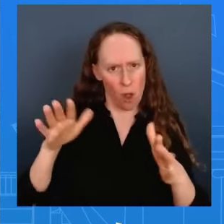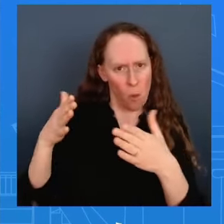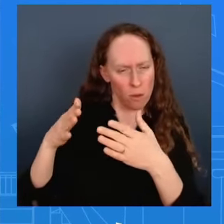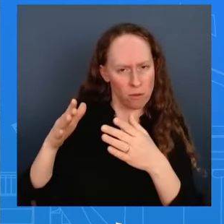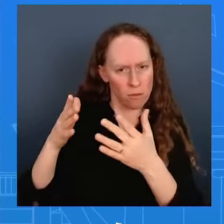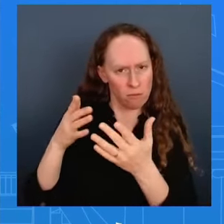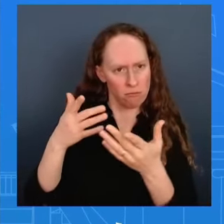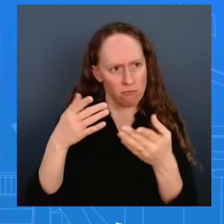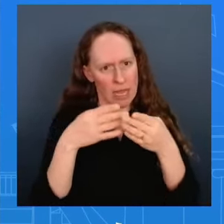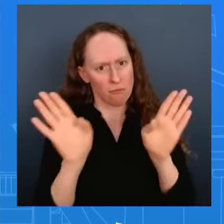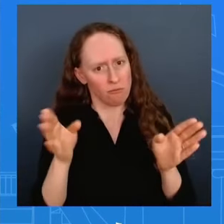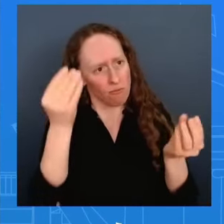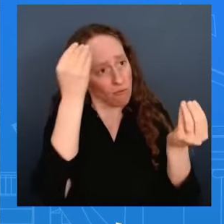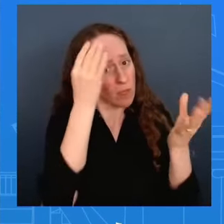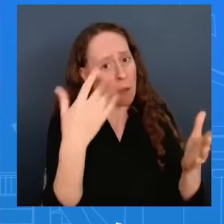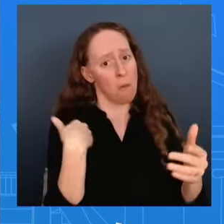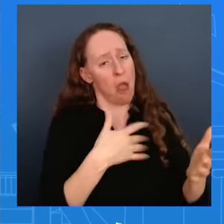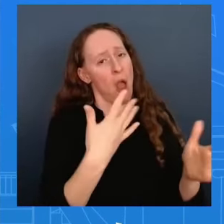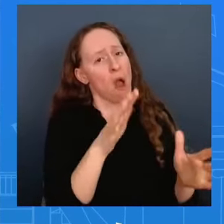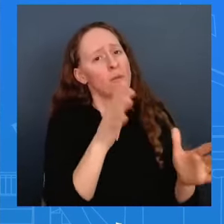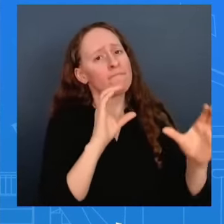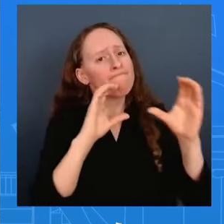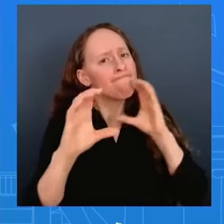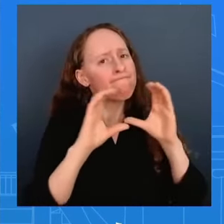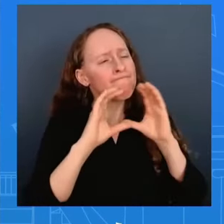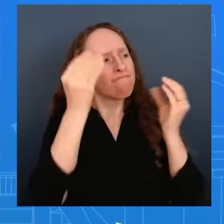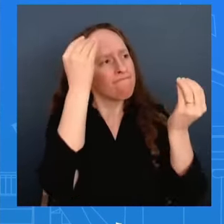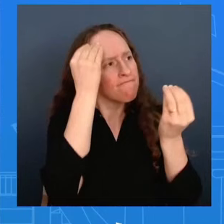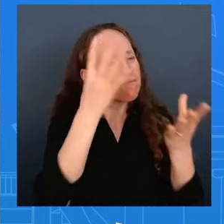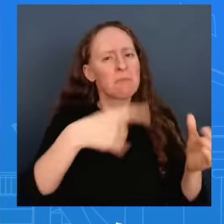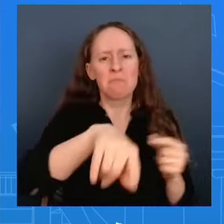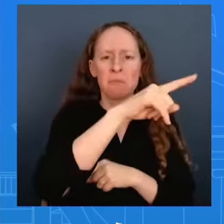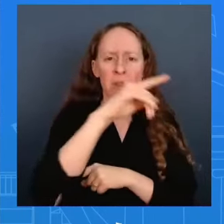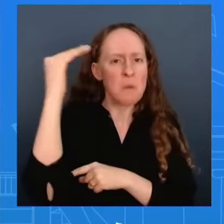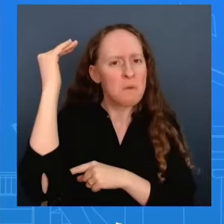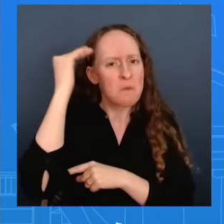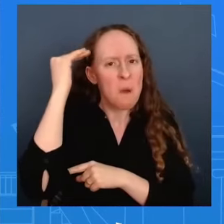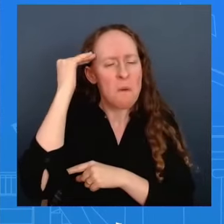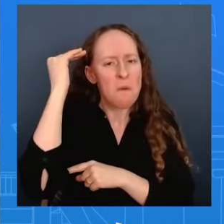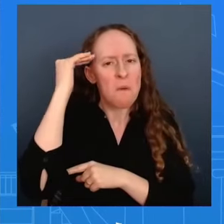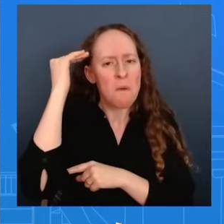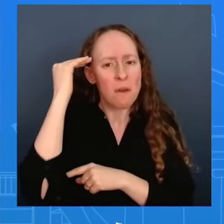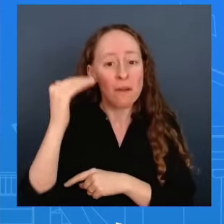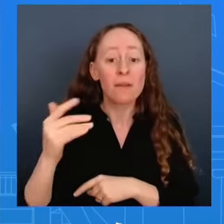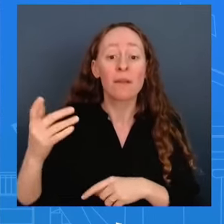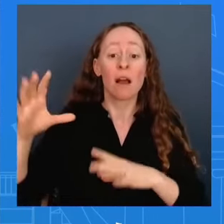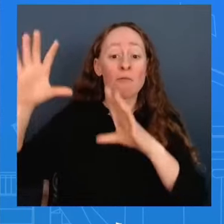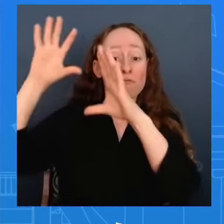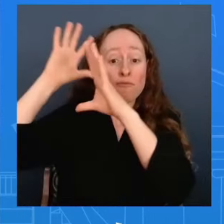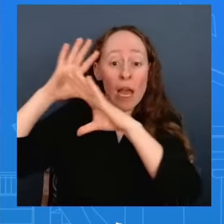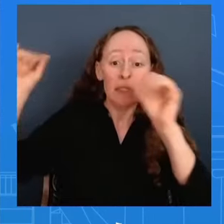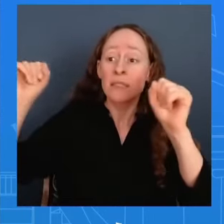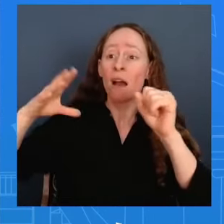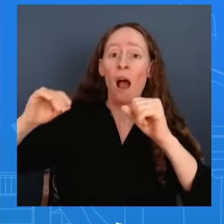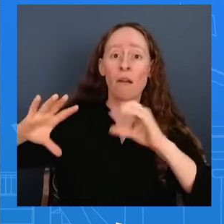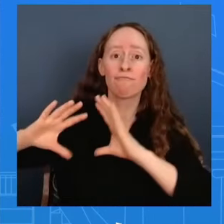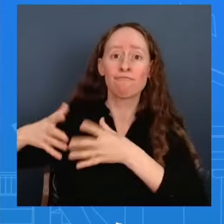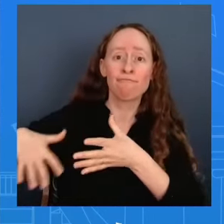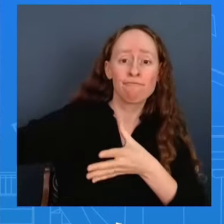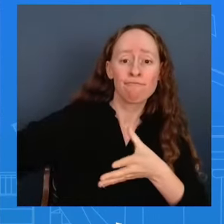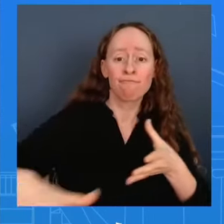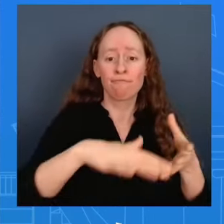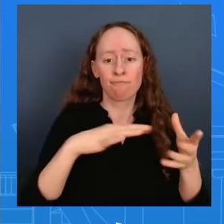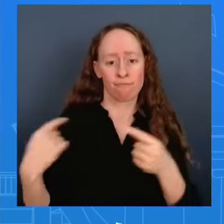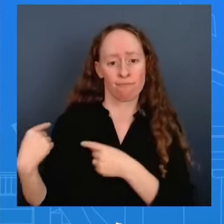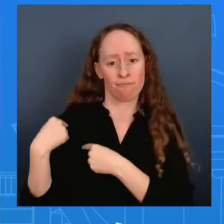in beijing every single one of us from the president on down over the course of the last three years have made clear the challenges